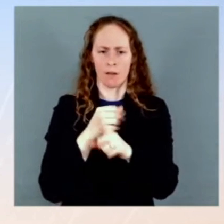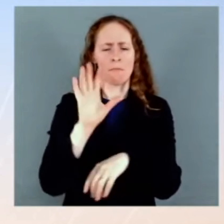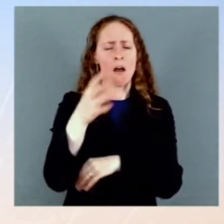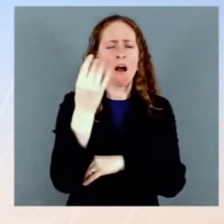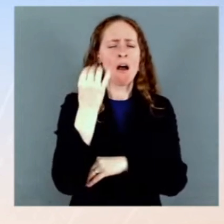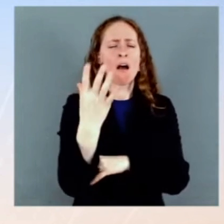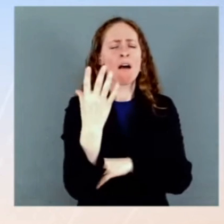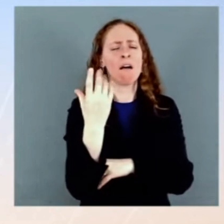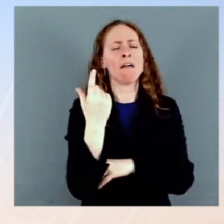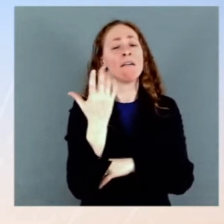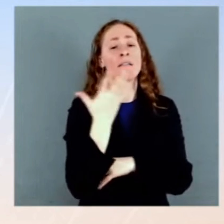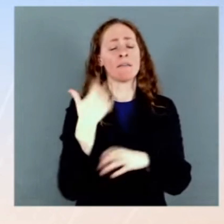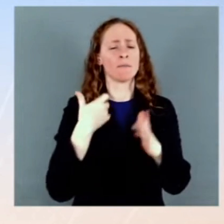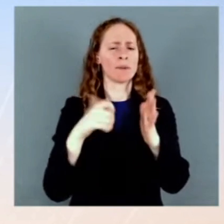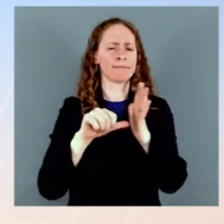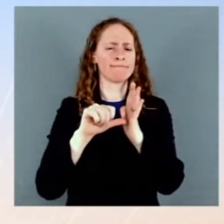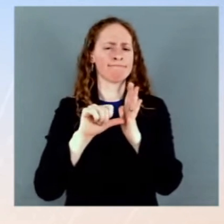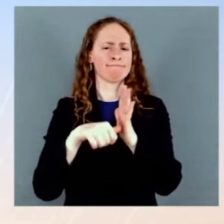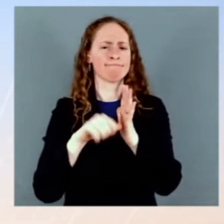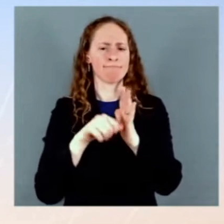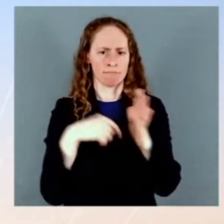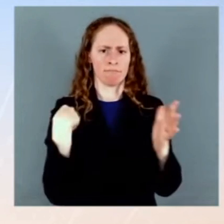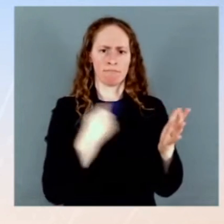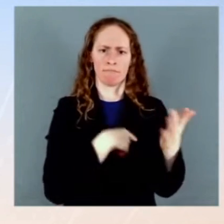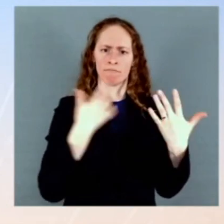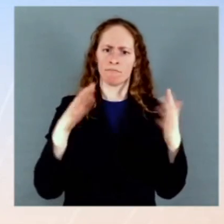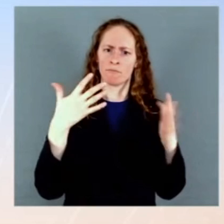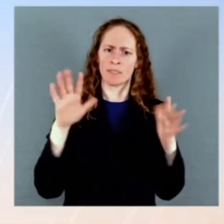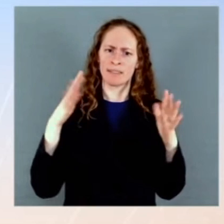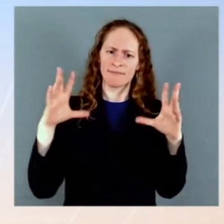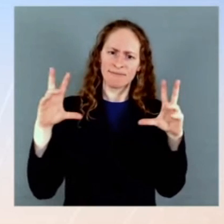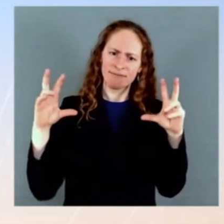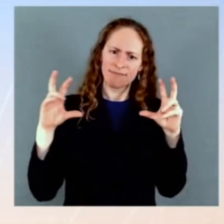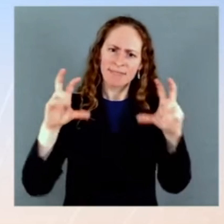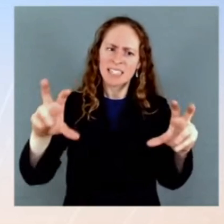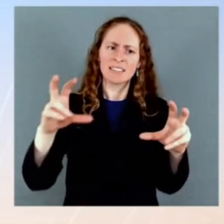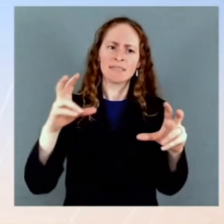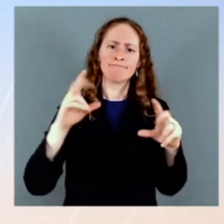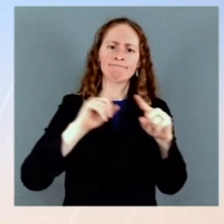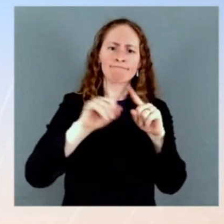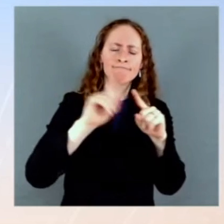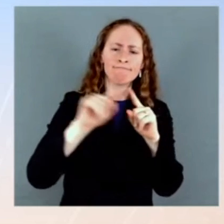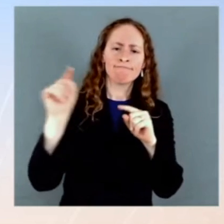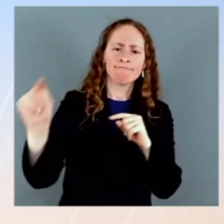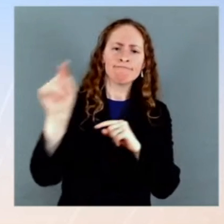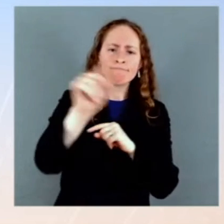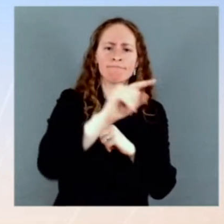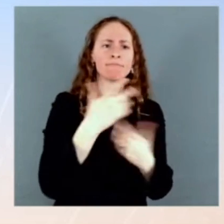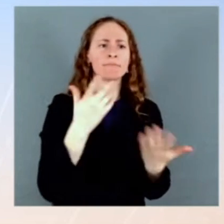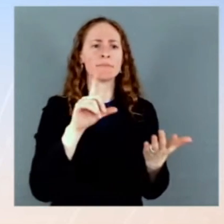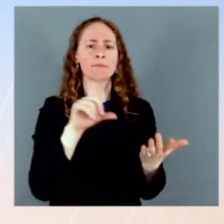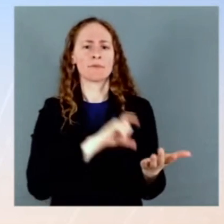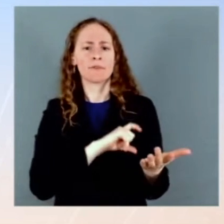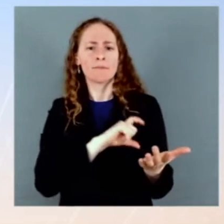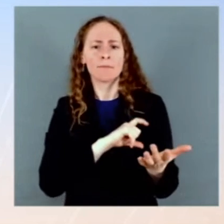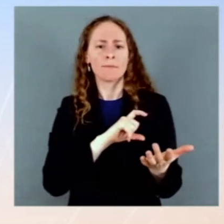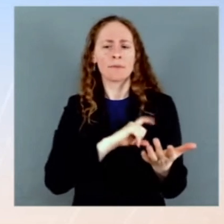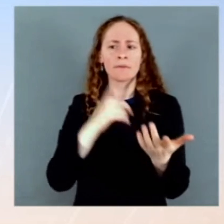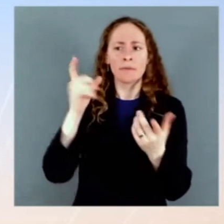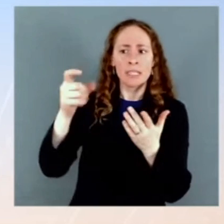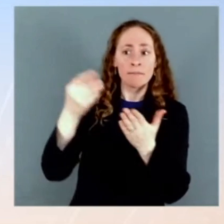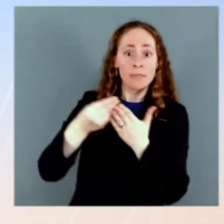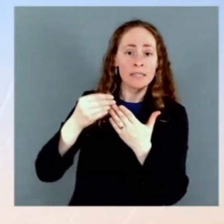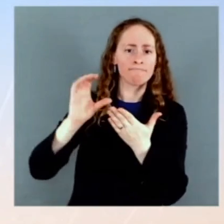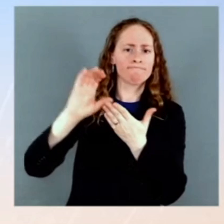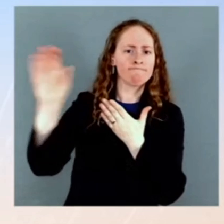of the crime, the retail theft, which we have great concern about. That's what our focus is on currently is action and